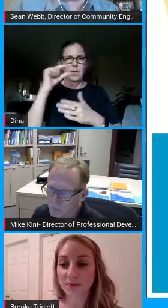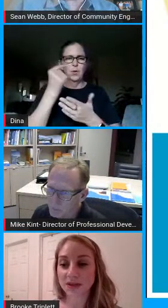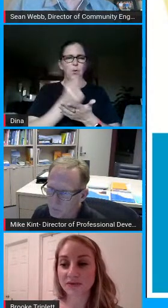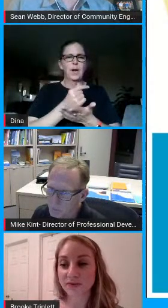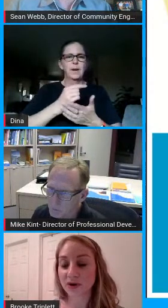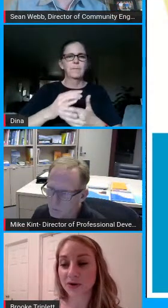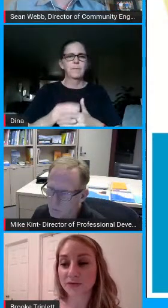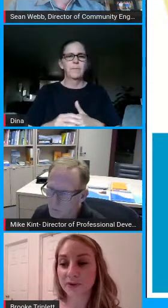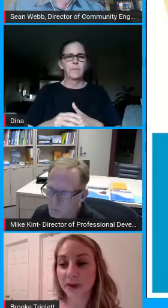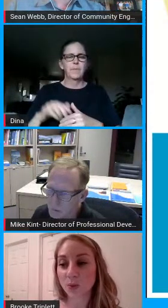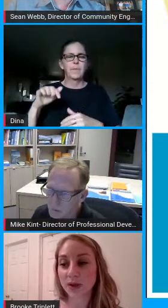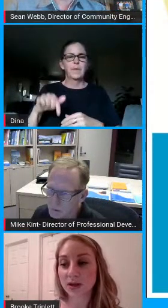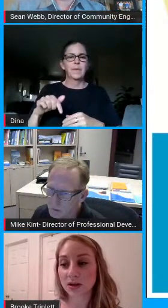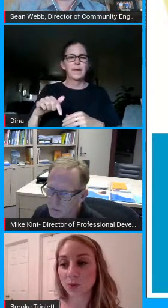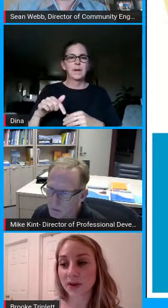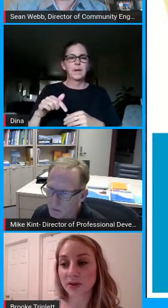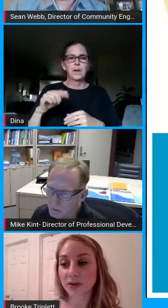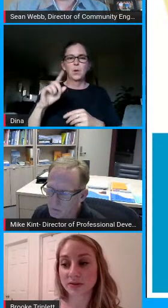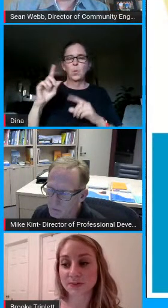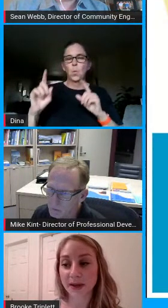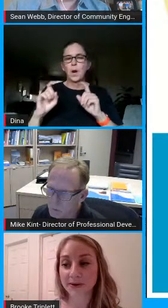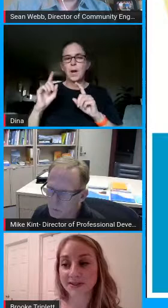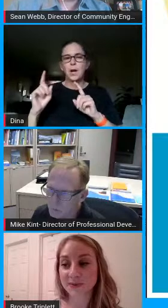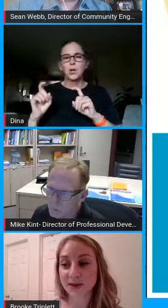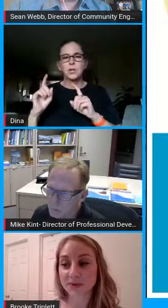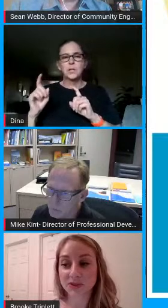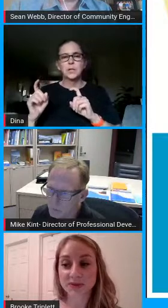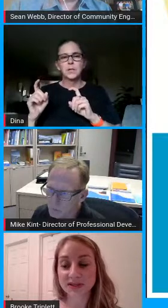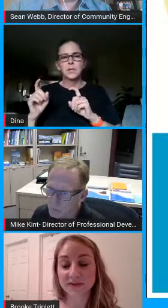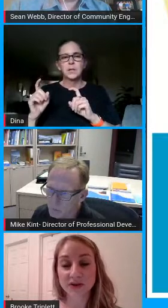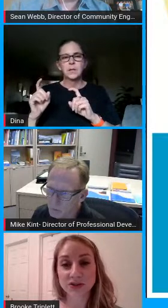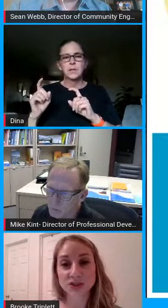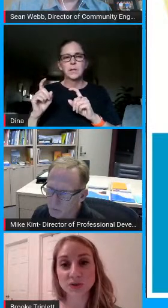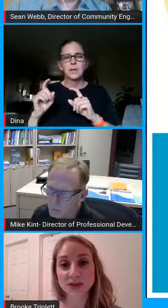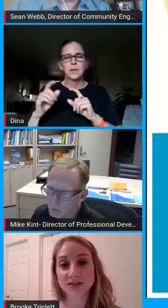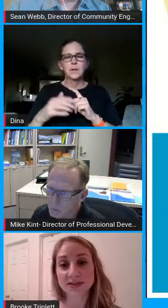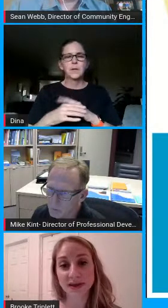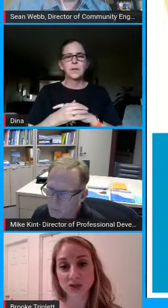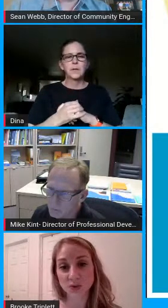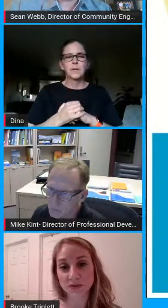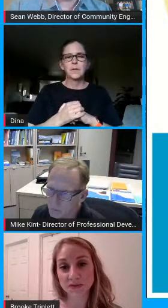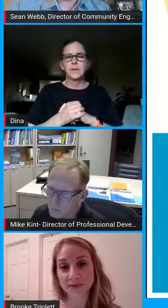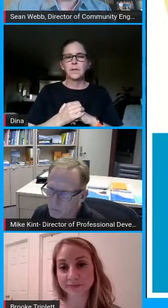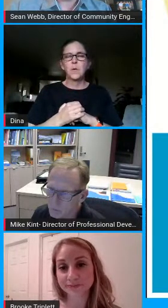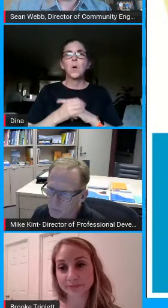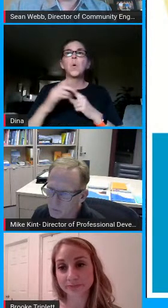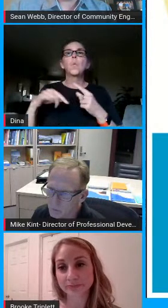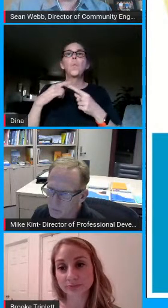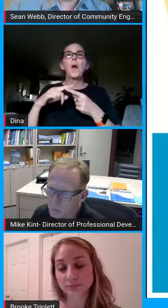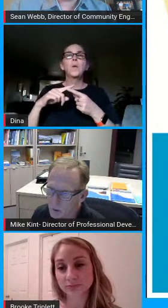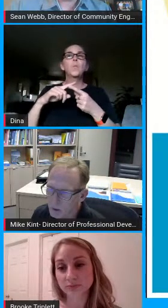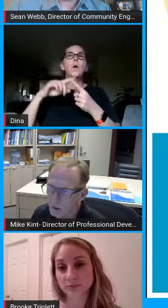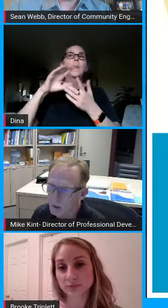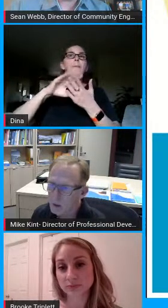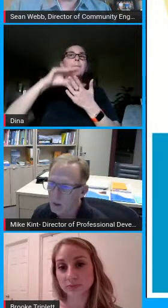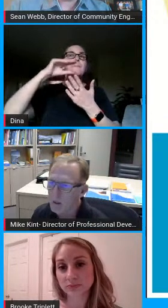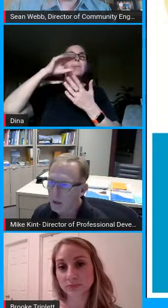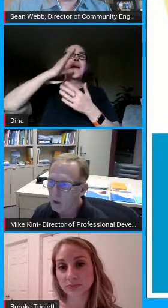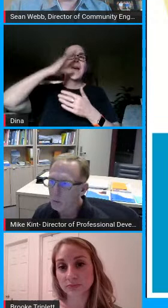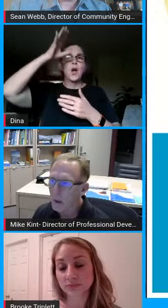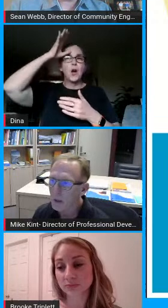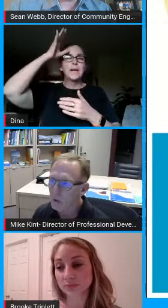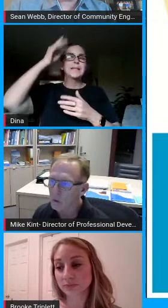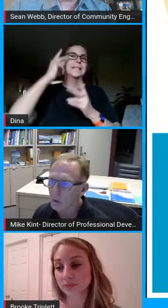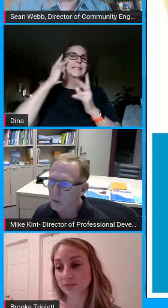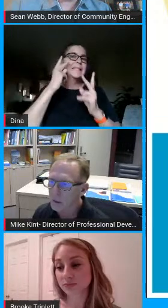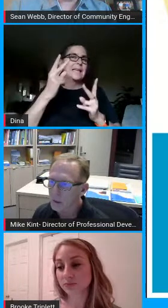i i believe we've gone over but when will parents be able to receive their students schedules and